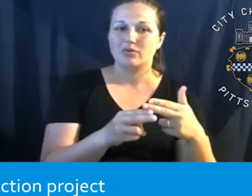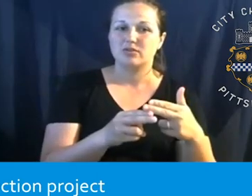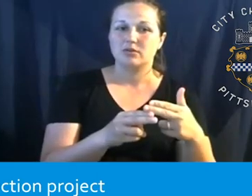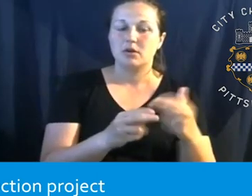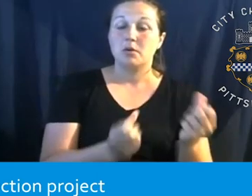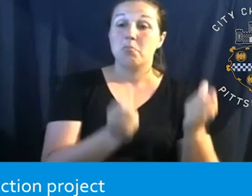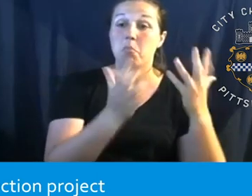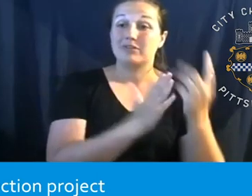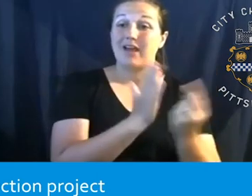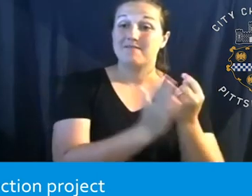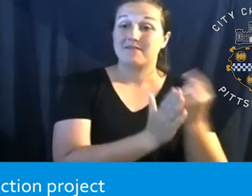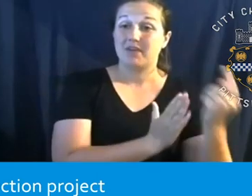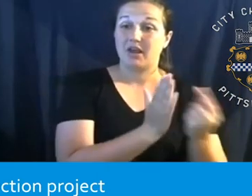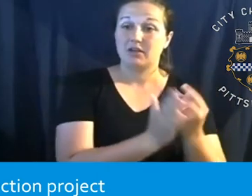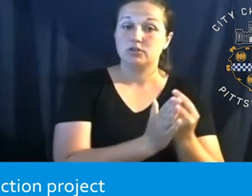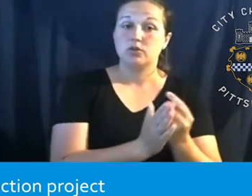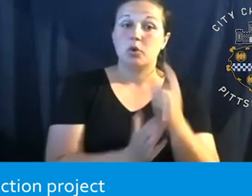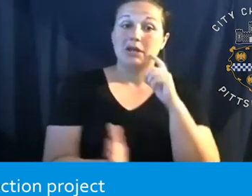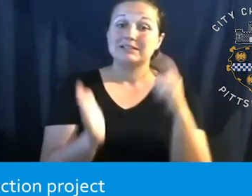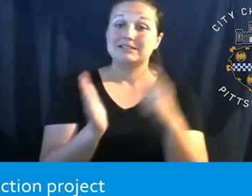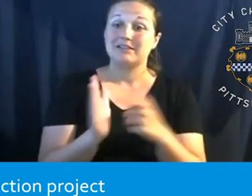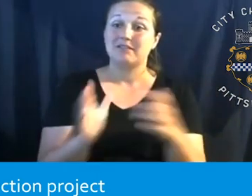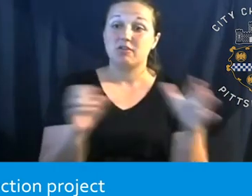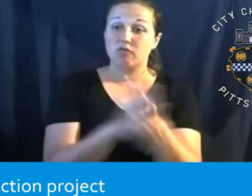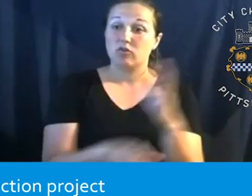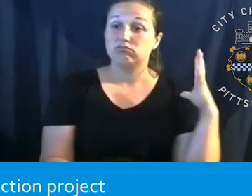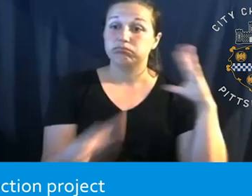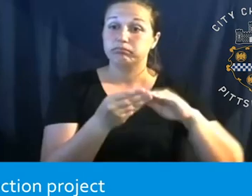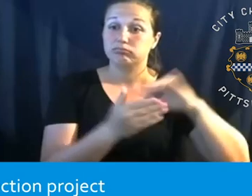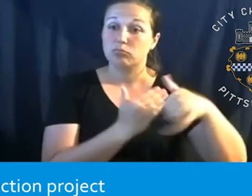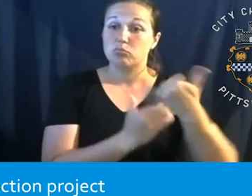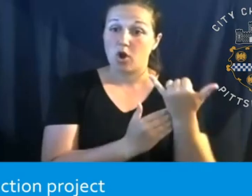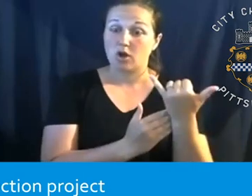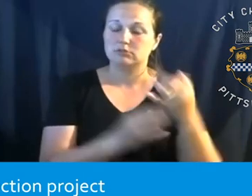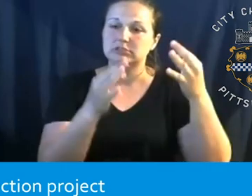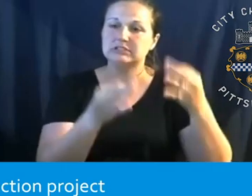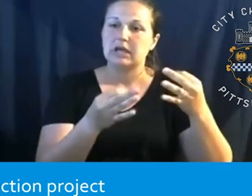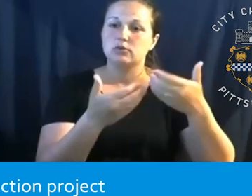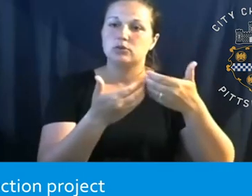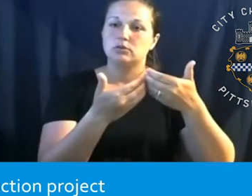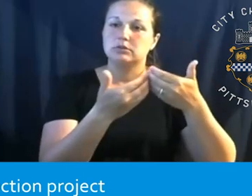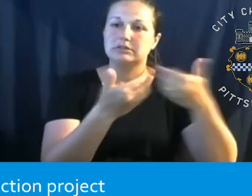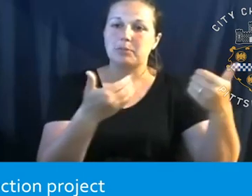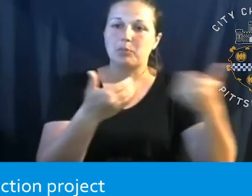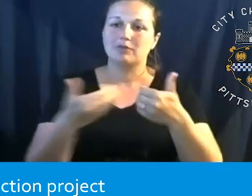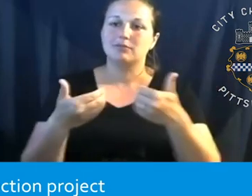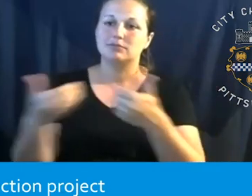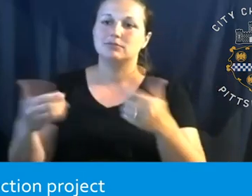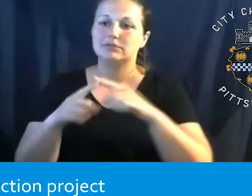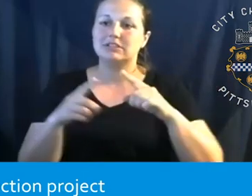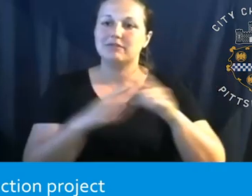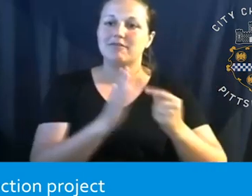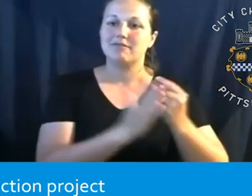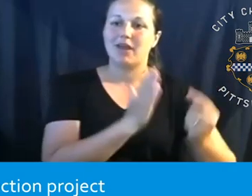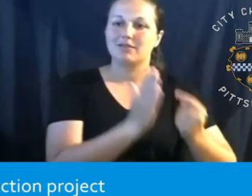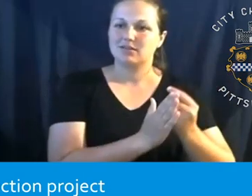scope of work up front as multiple deliverables or multiple construction projects that we would then space out over several years. Um,